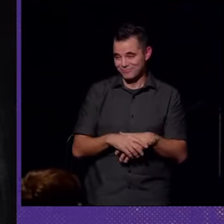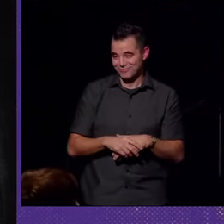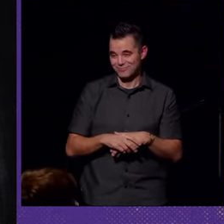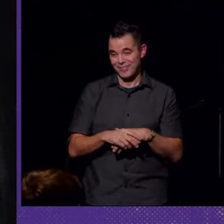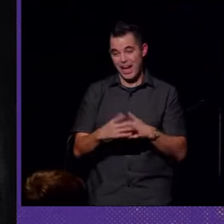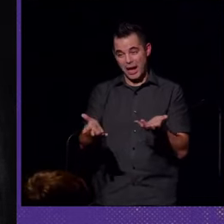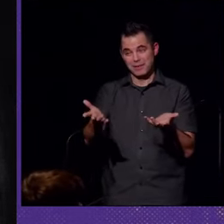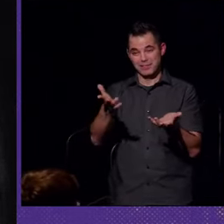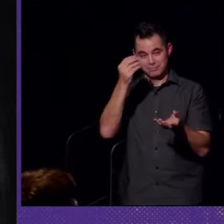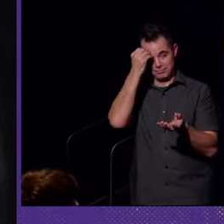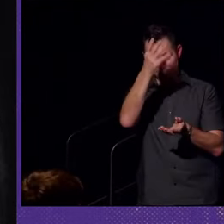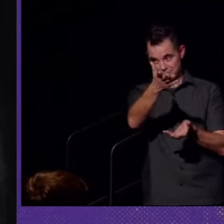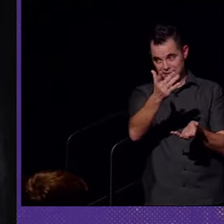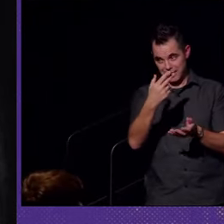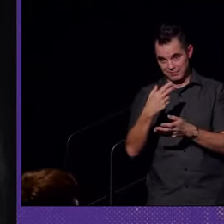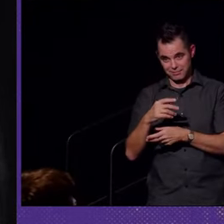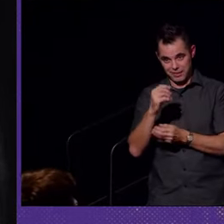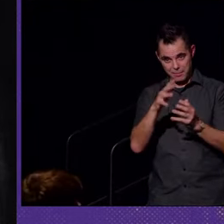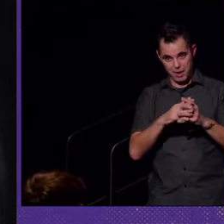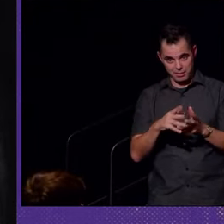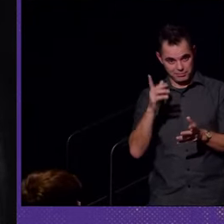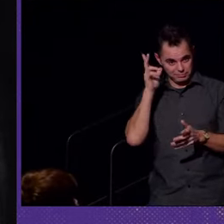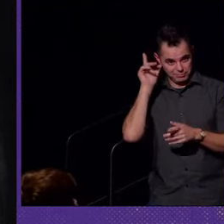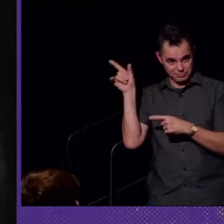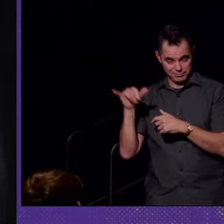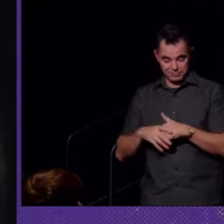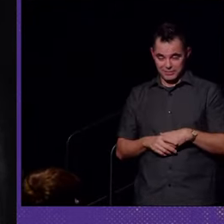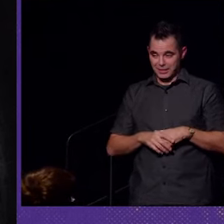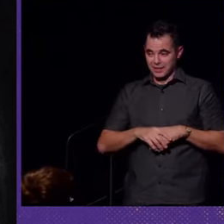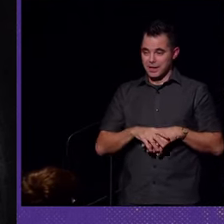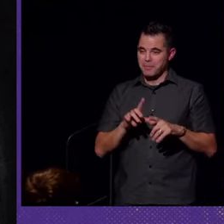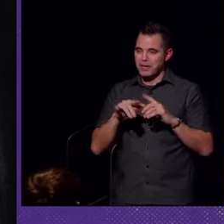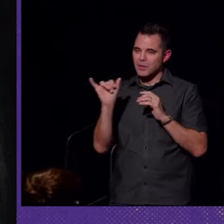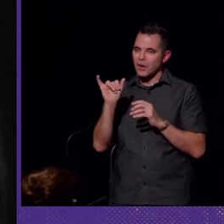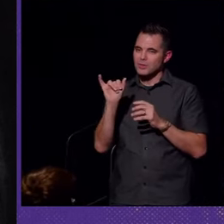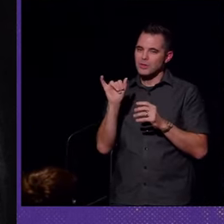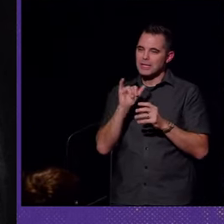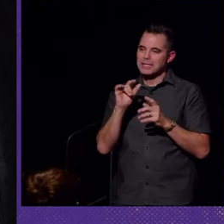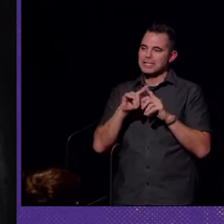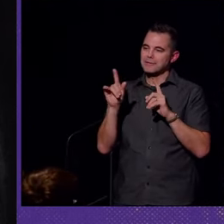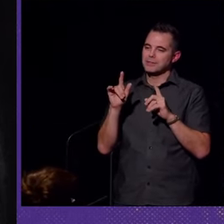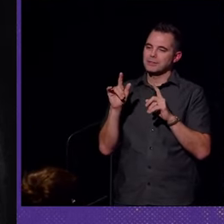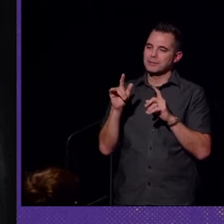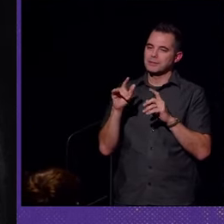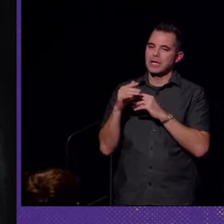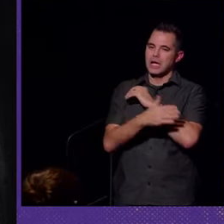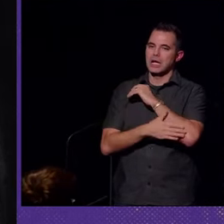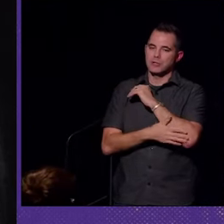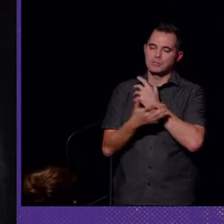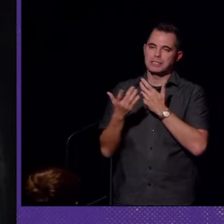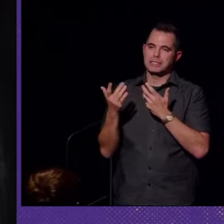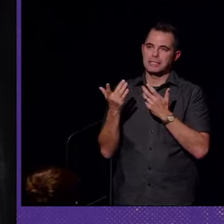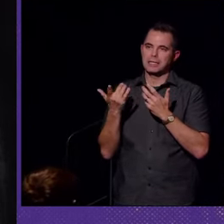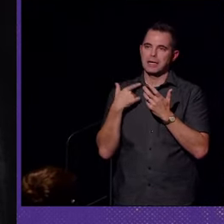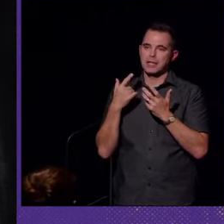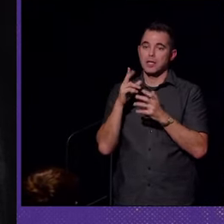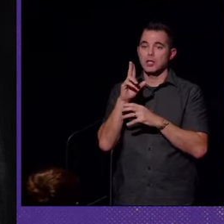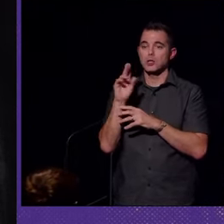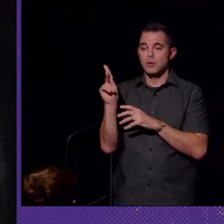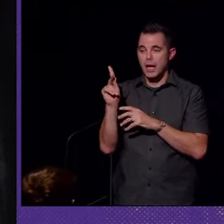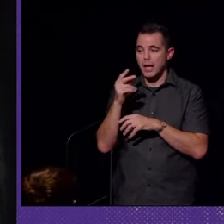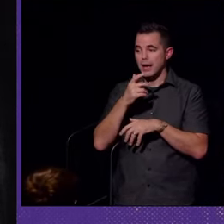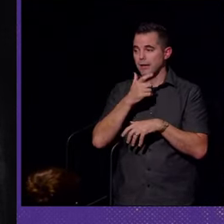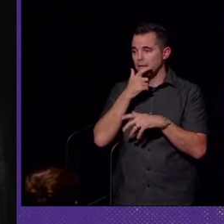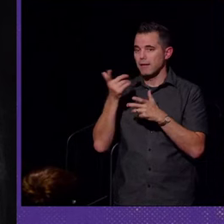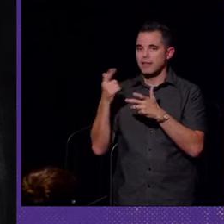take your hand, America. Um, but there's also, like, different countries. So the UK's